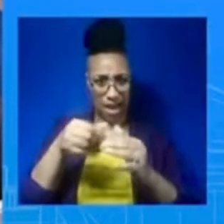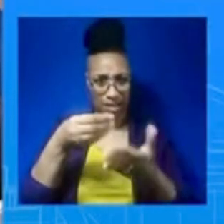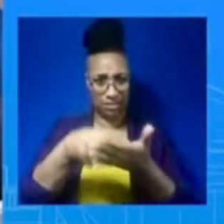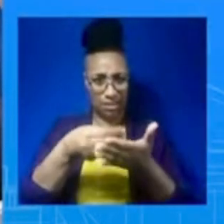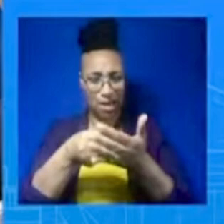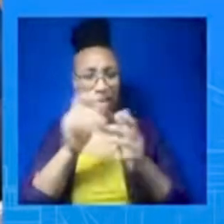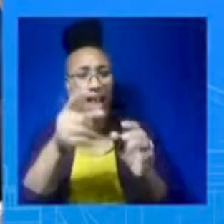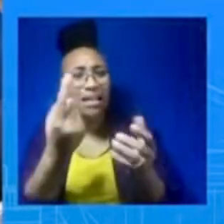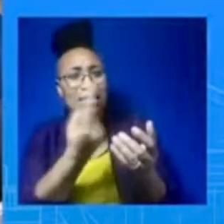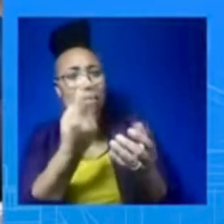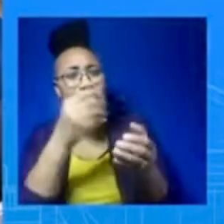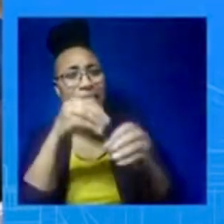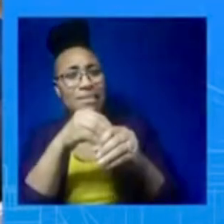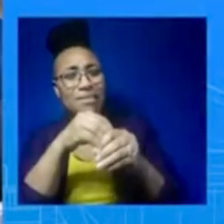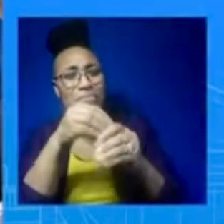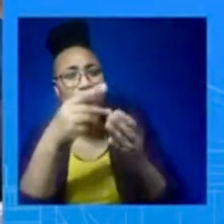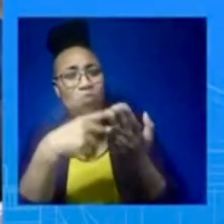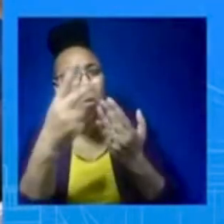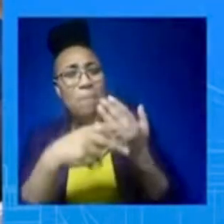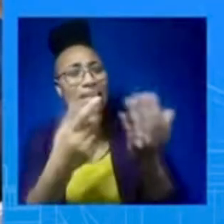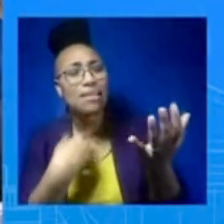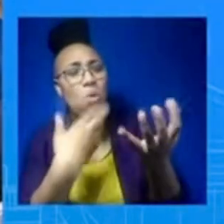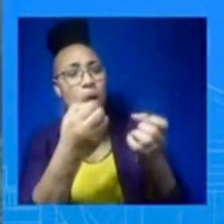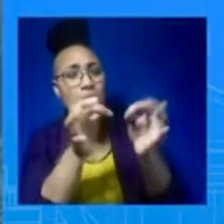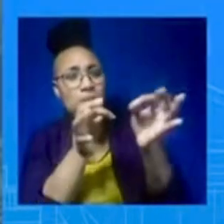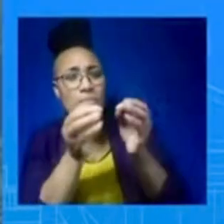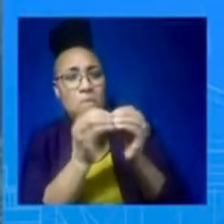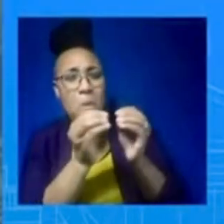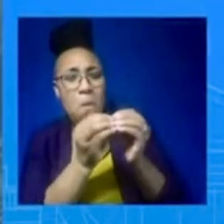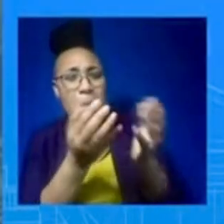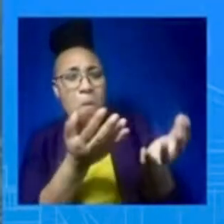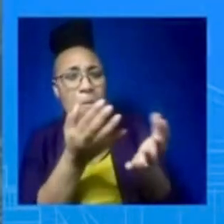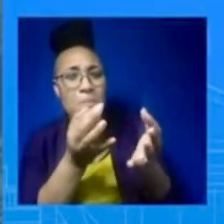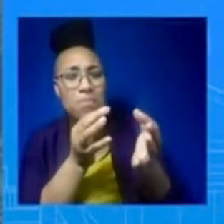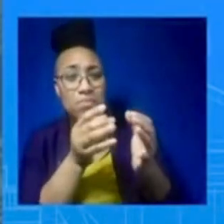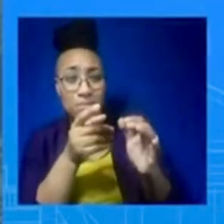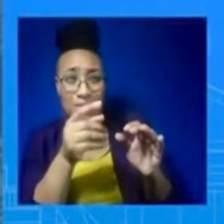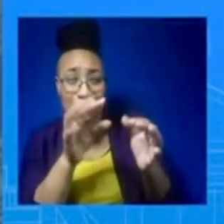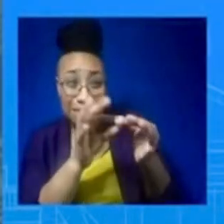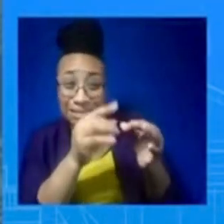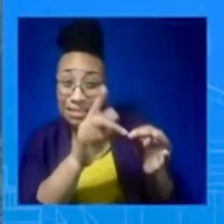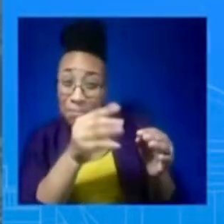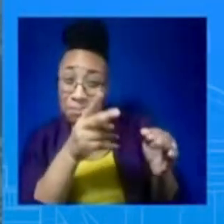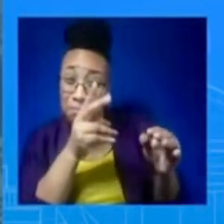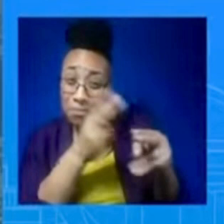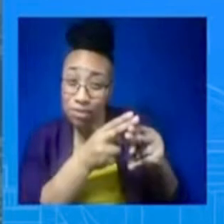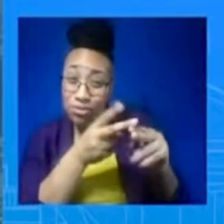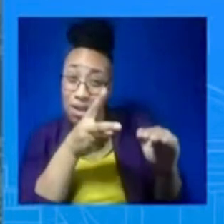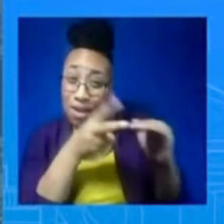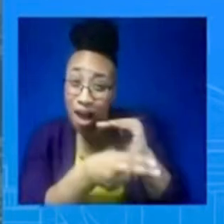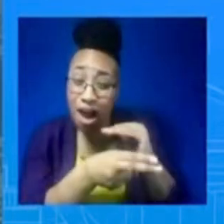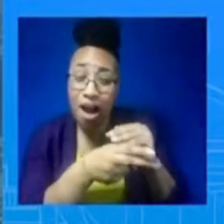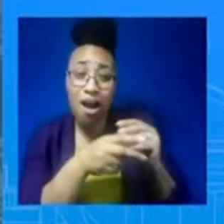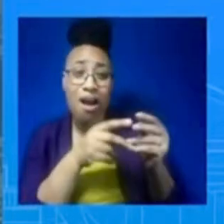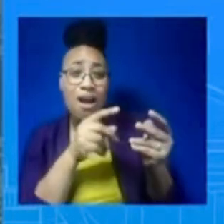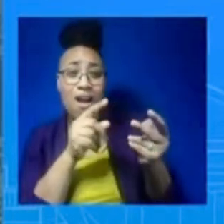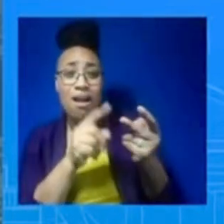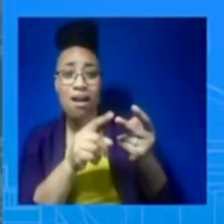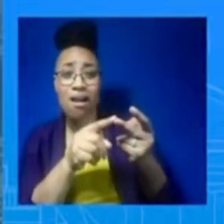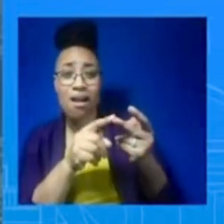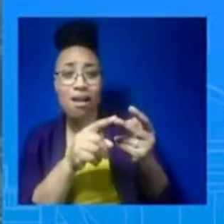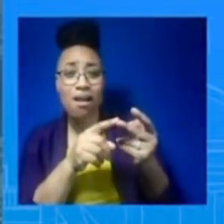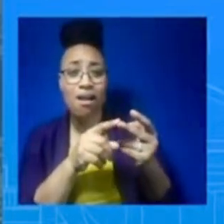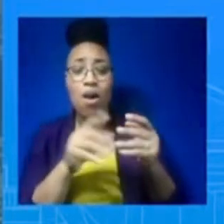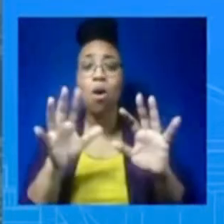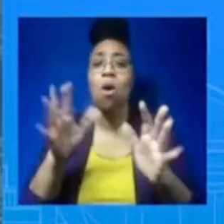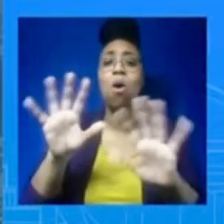as a cut if it's a cost-saving measure? I mean, I'm not going to go beyond to what Secretary Becerra said. What he said is basically where